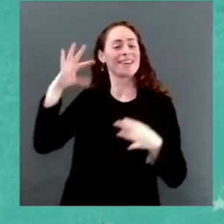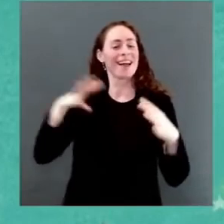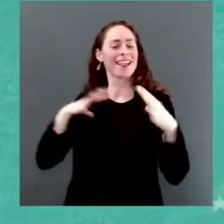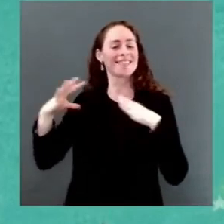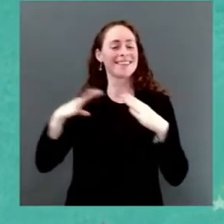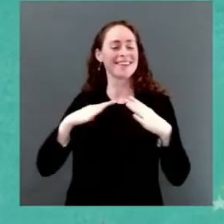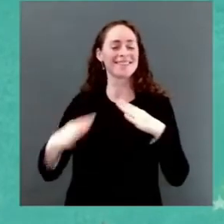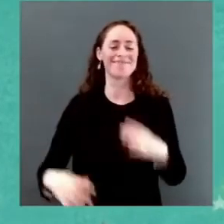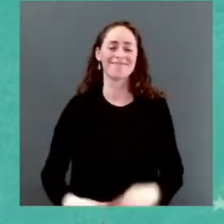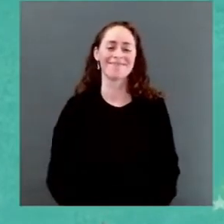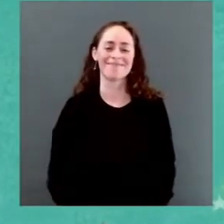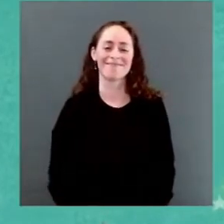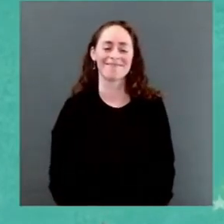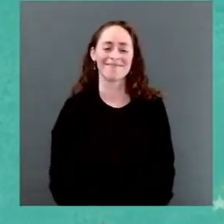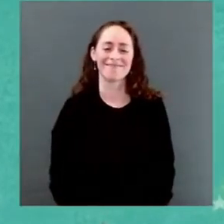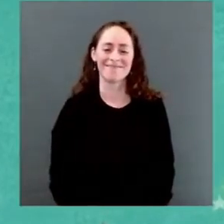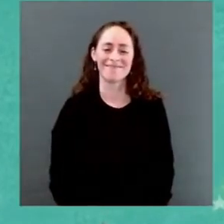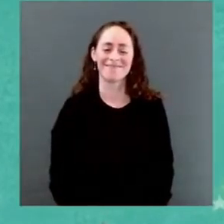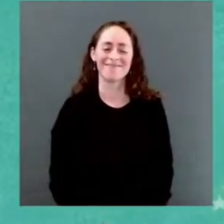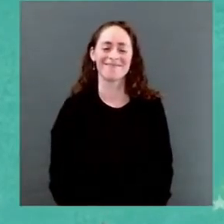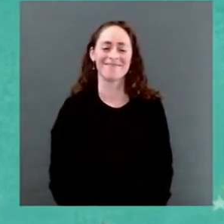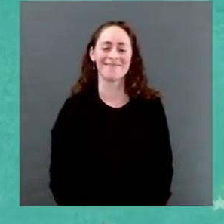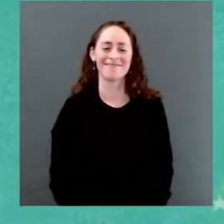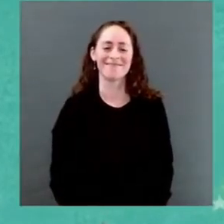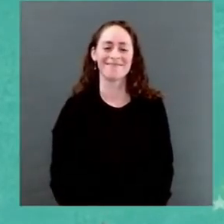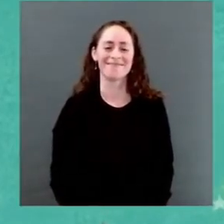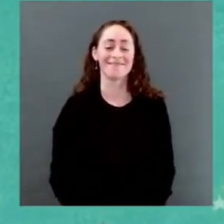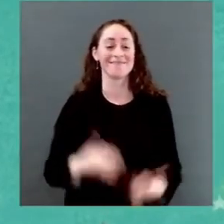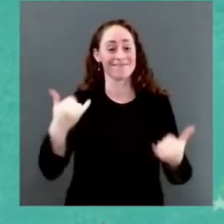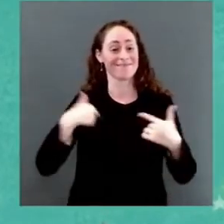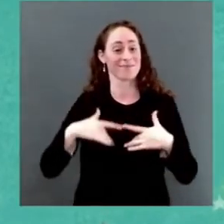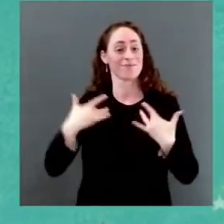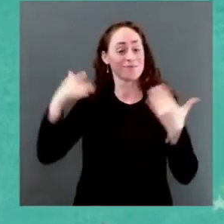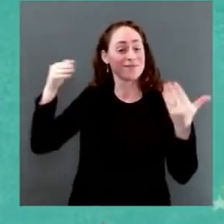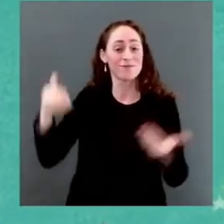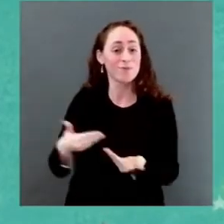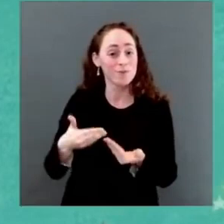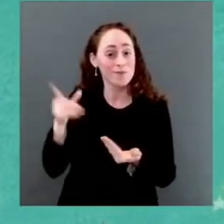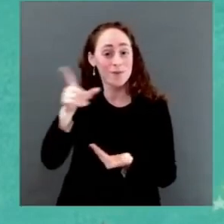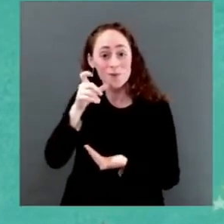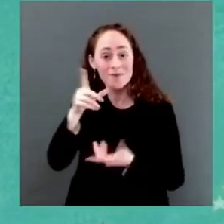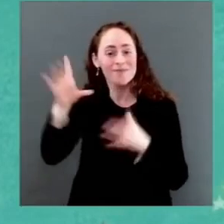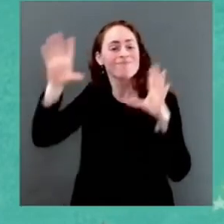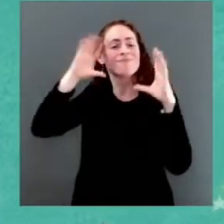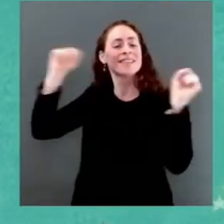President Joe Biden and First Lady Jill Biden.